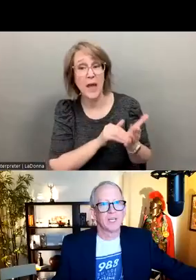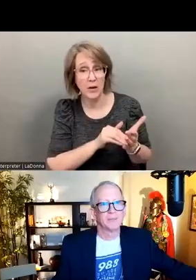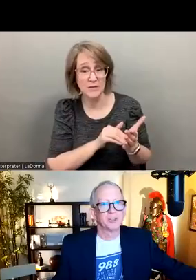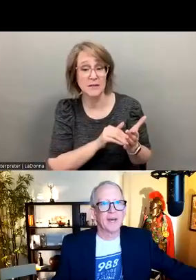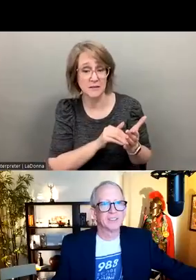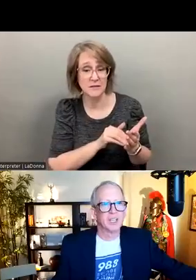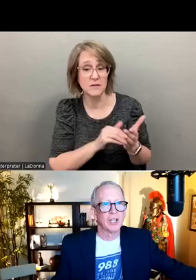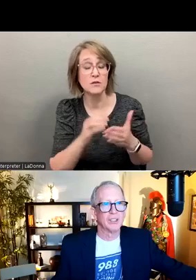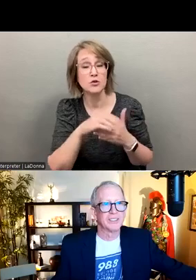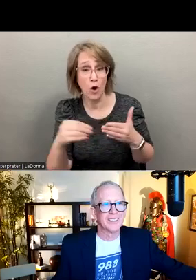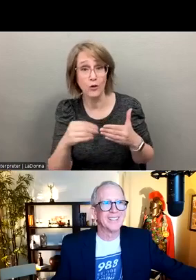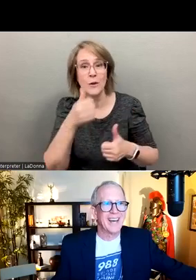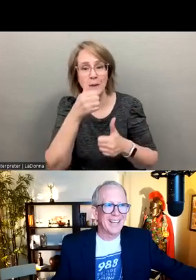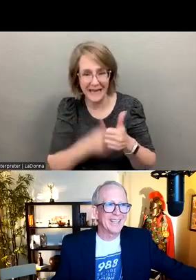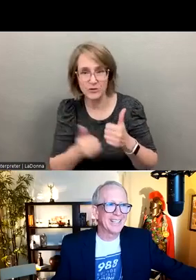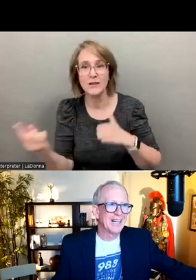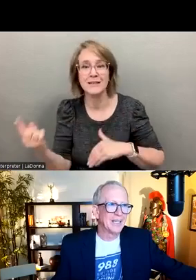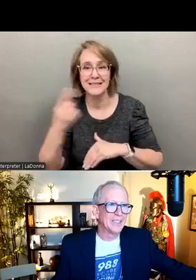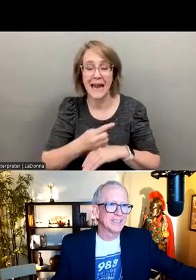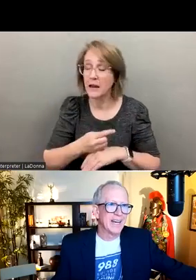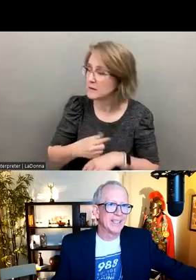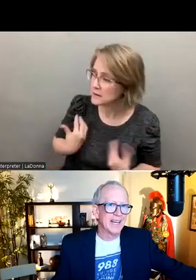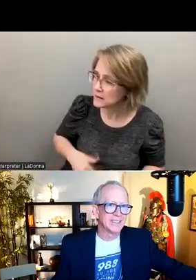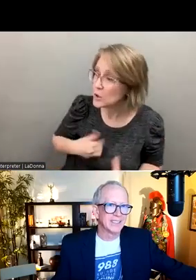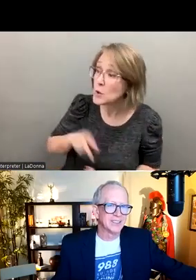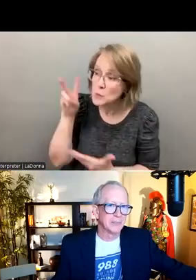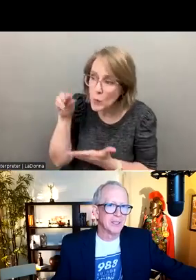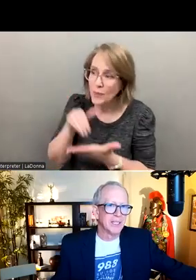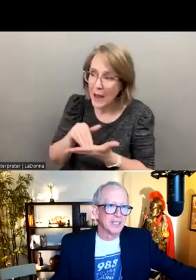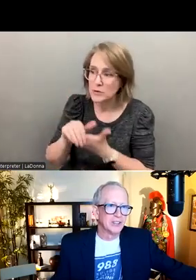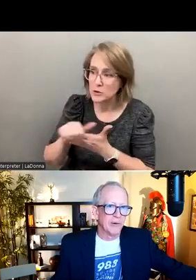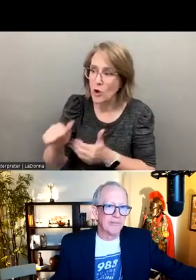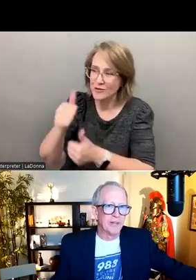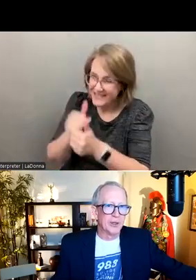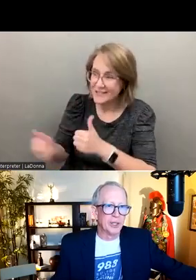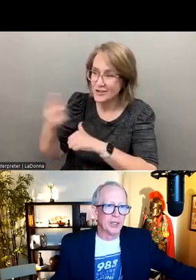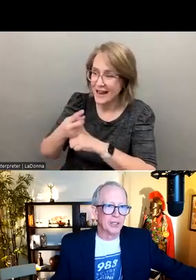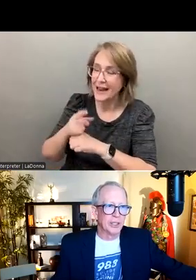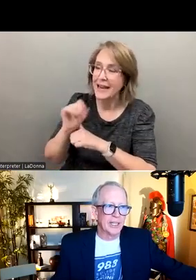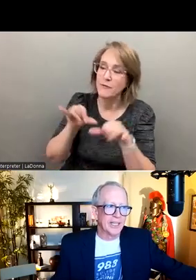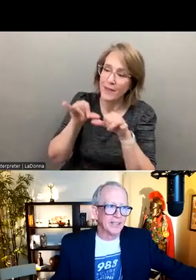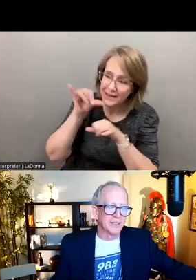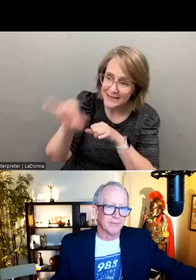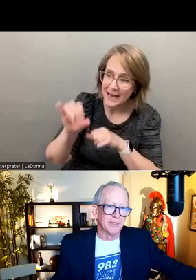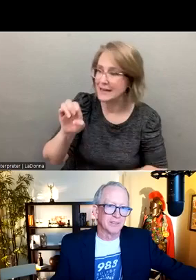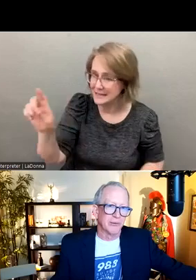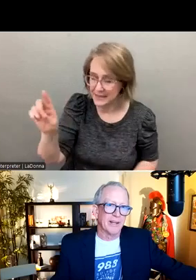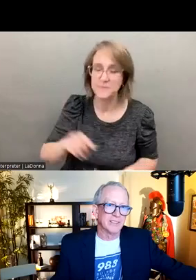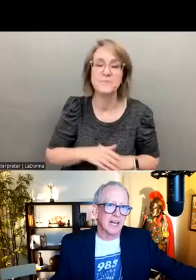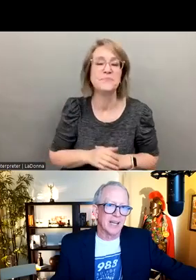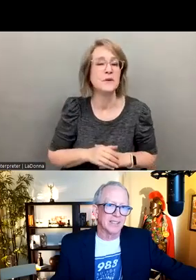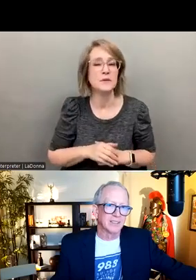day. Yeah. $2,000 a day, uh, is that, that system. So Phil, you're, you're leaning into